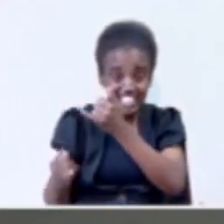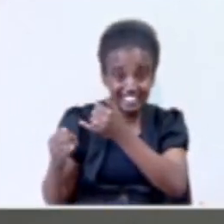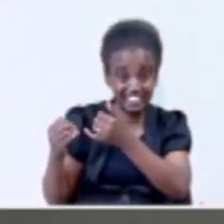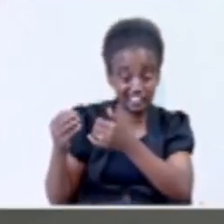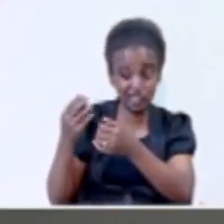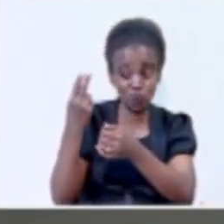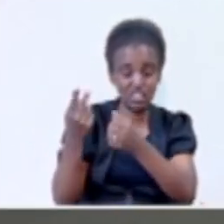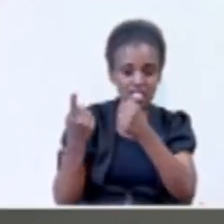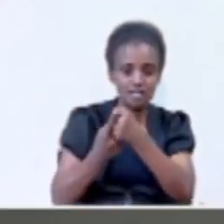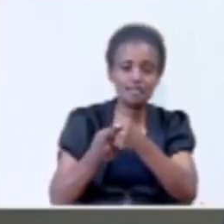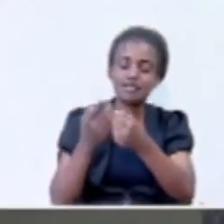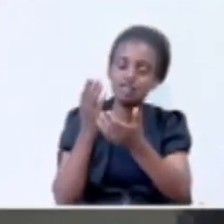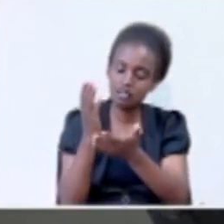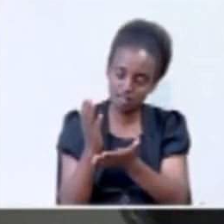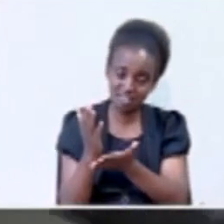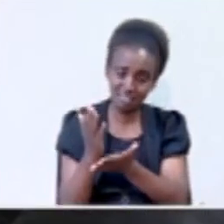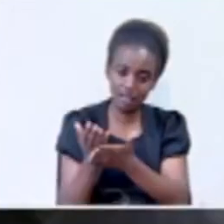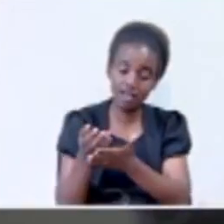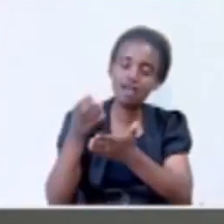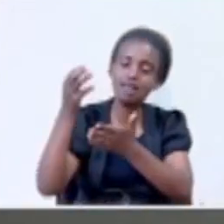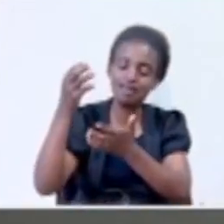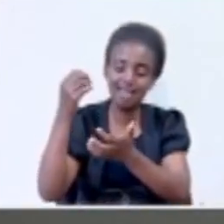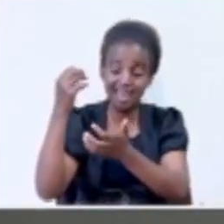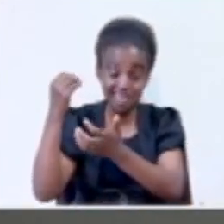seeing actually an end,